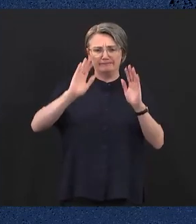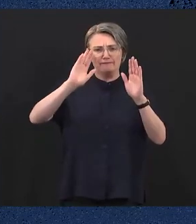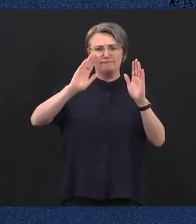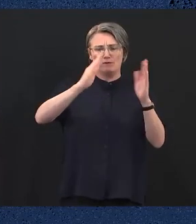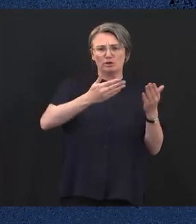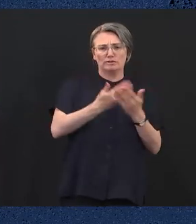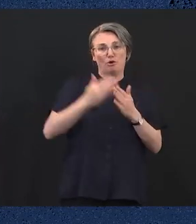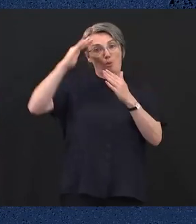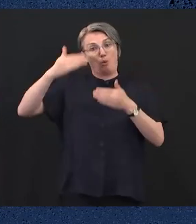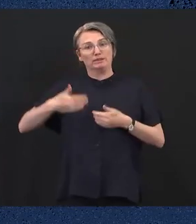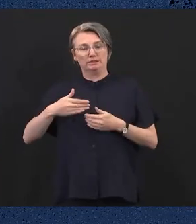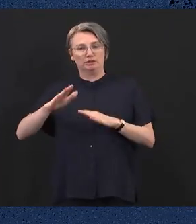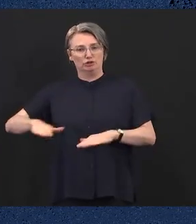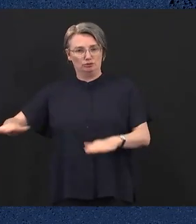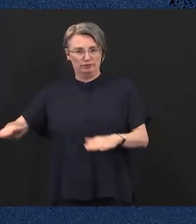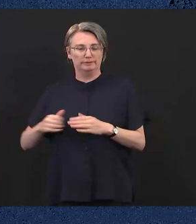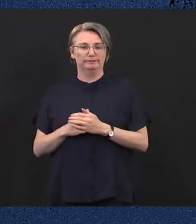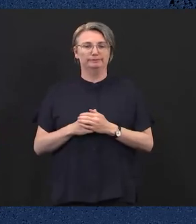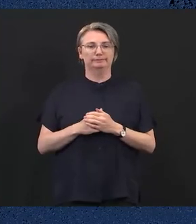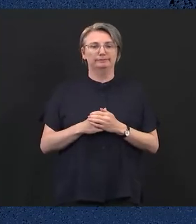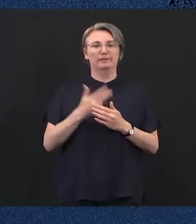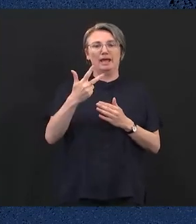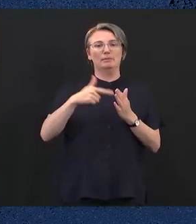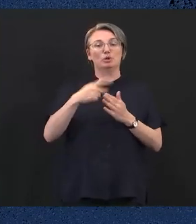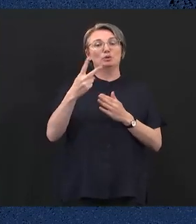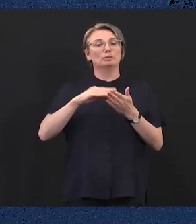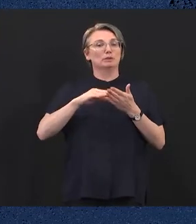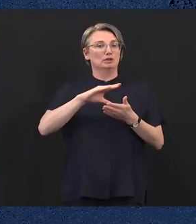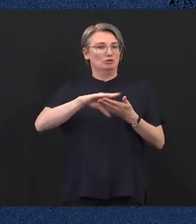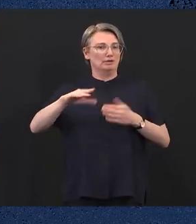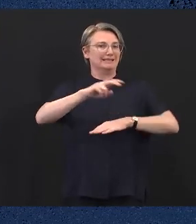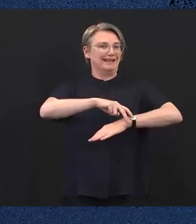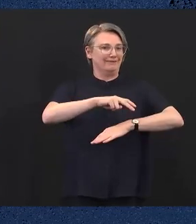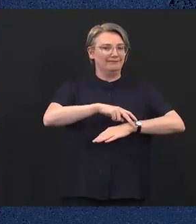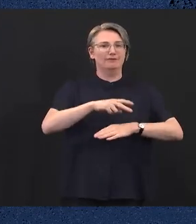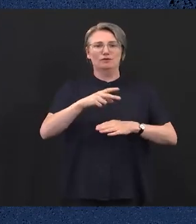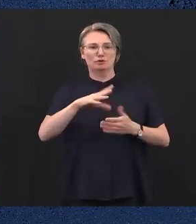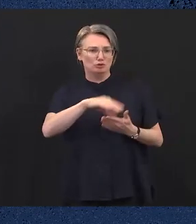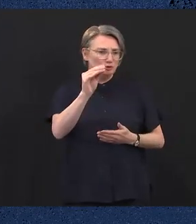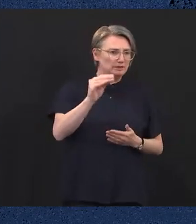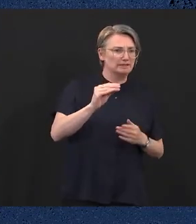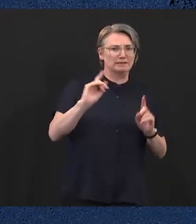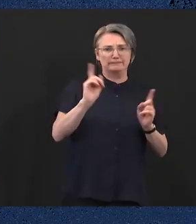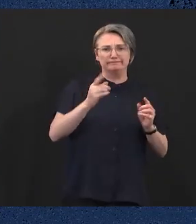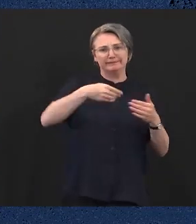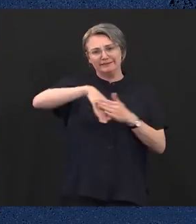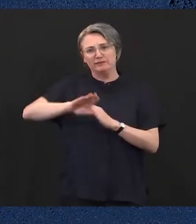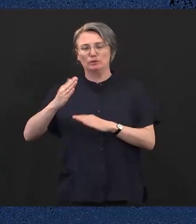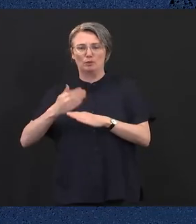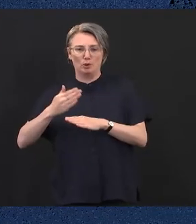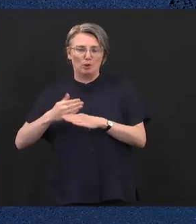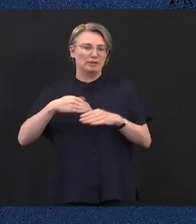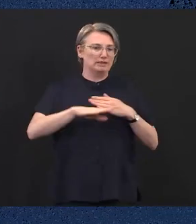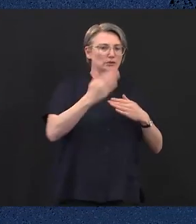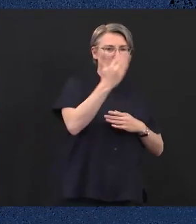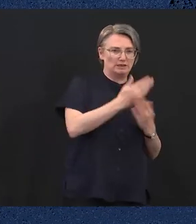$8.2 million for TAFE transition officers to support students with a disability, $25 million to